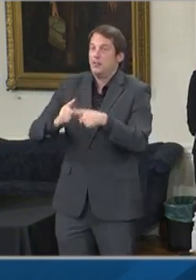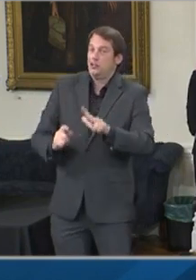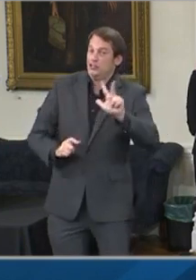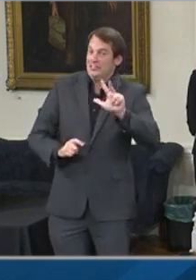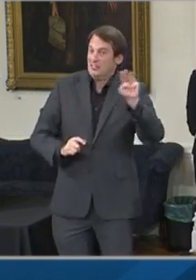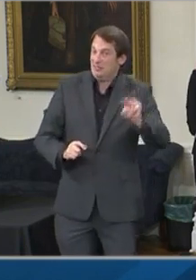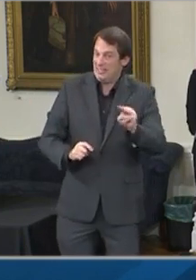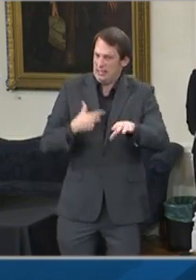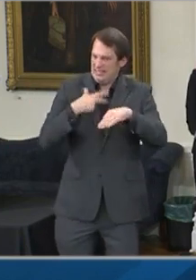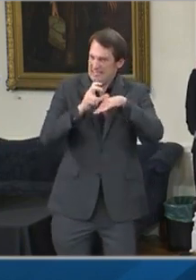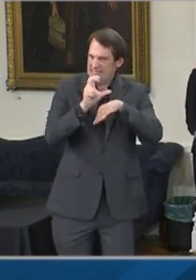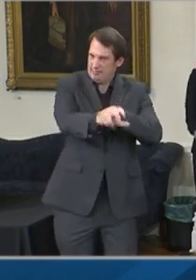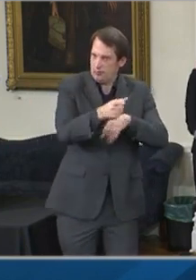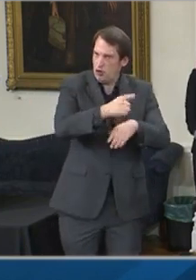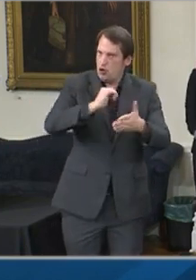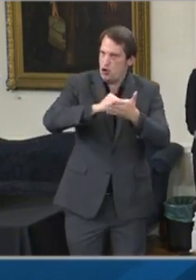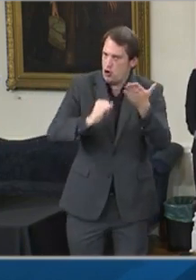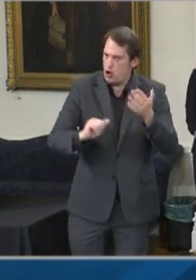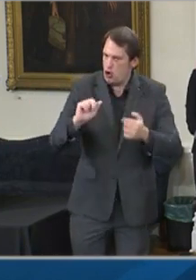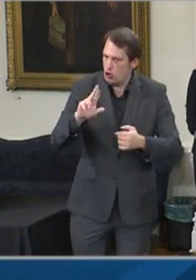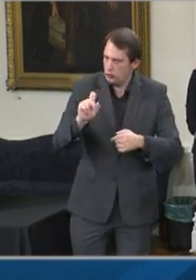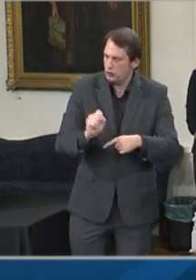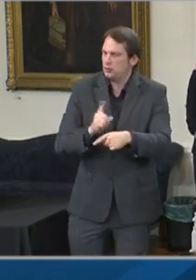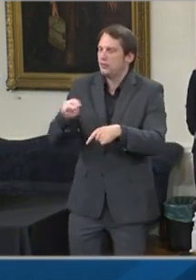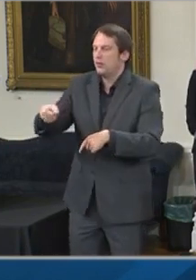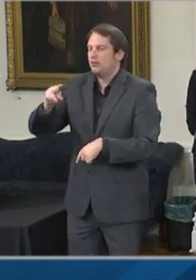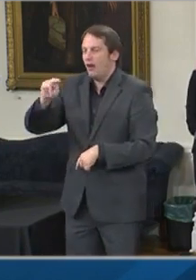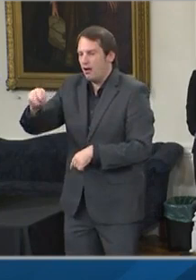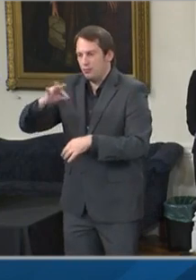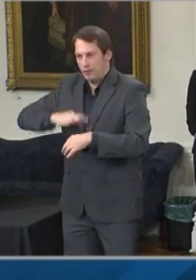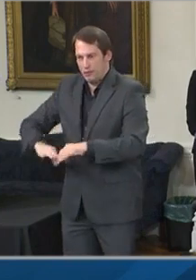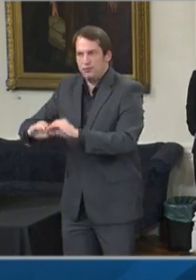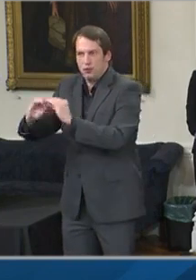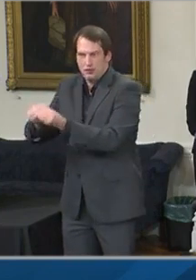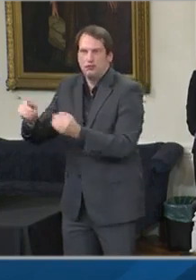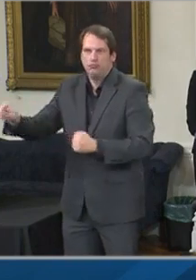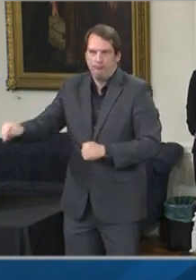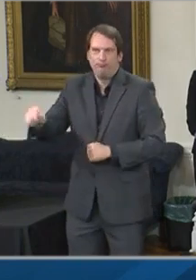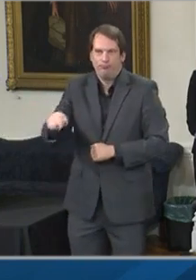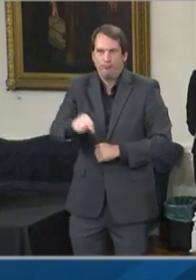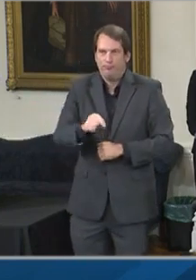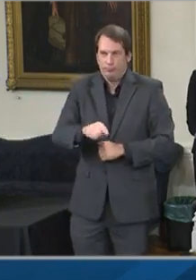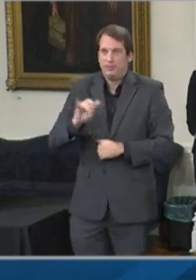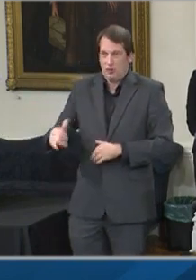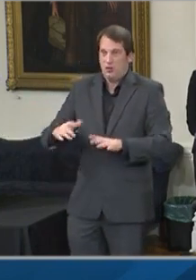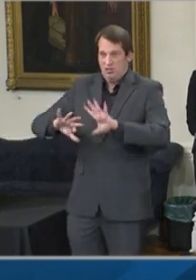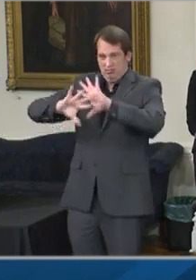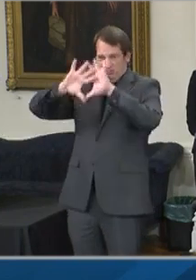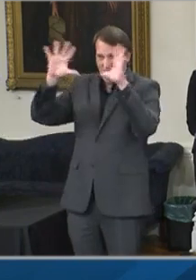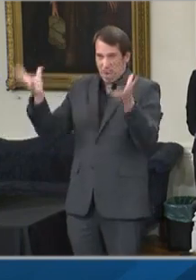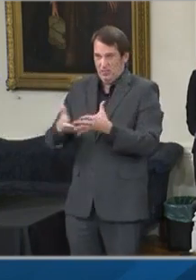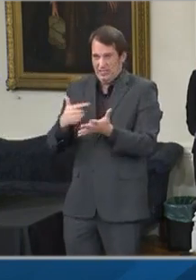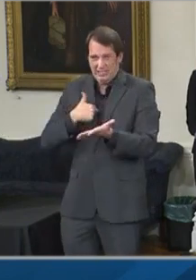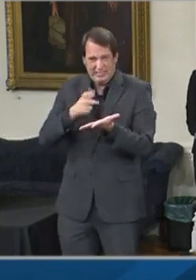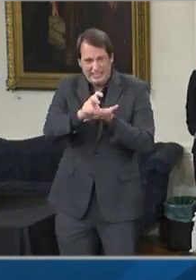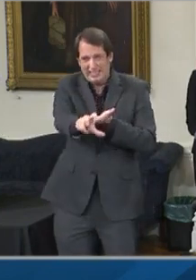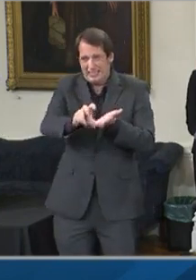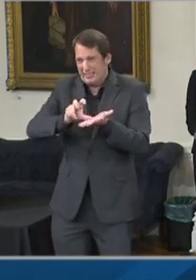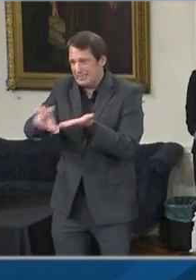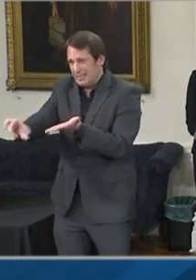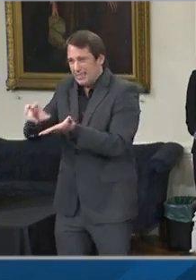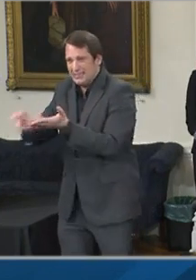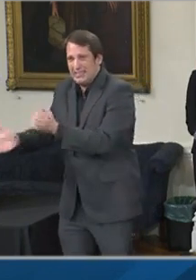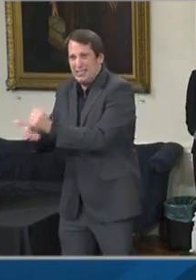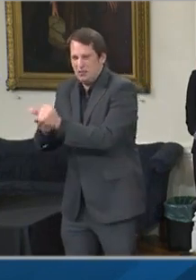and non-profits organizations. All of this has made a big difference, but it's still not enough.